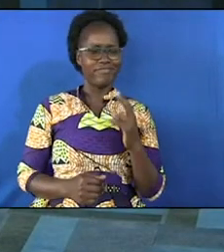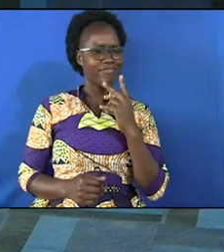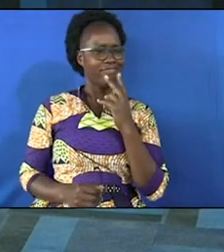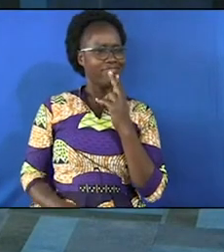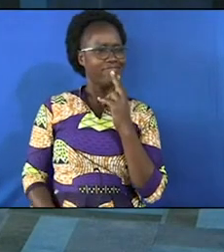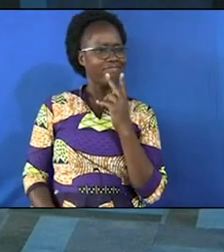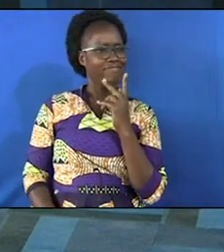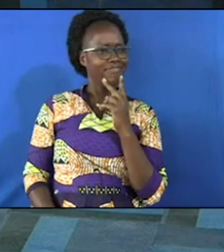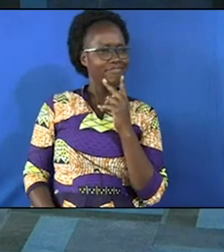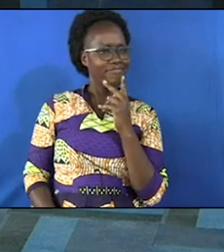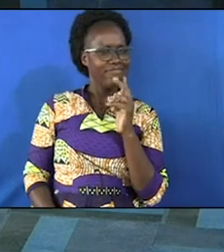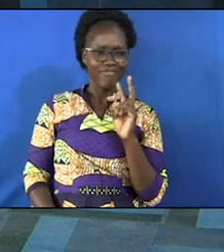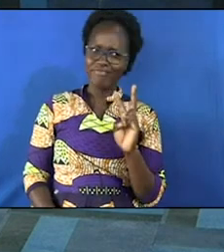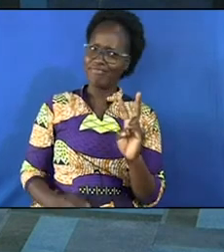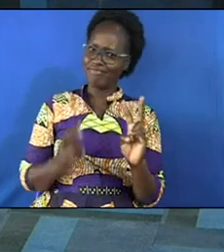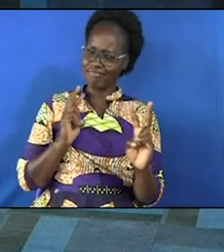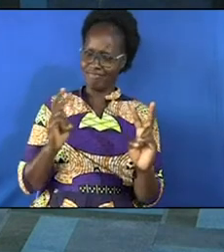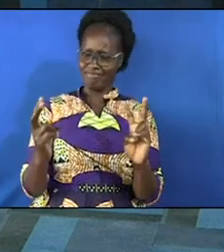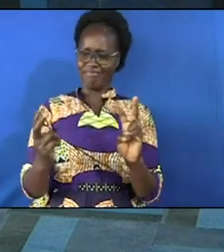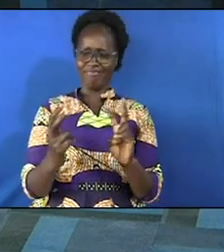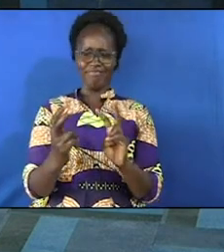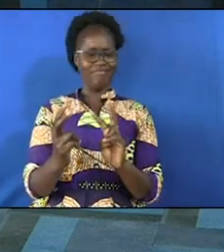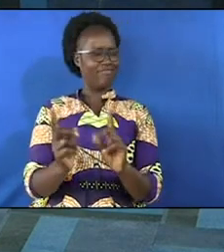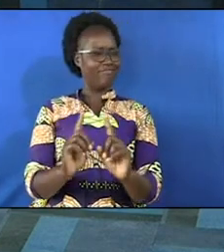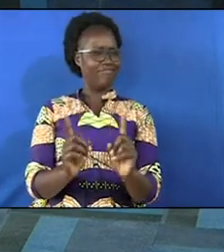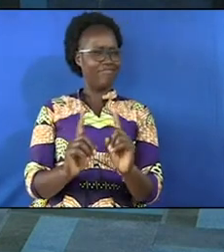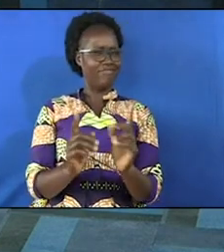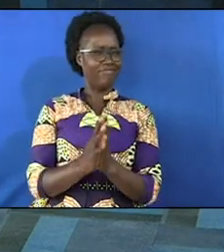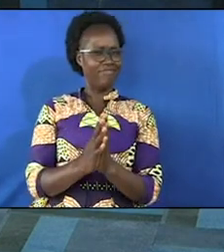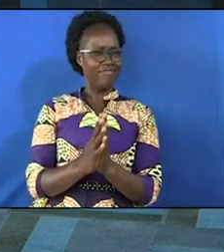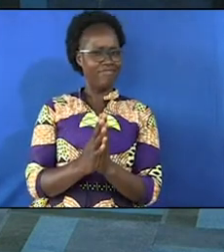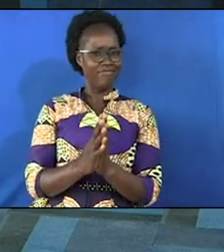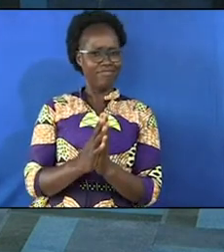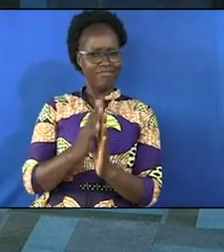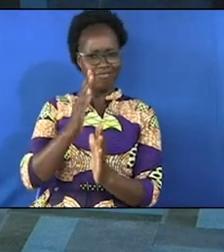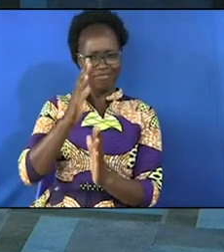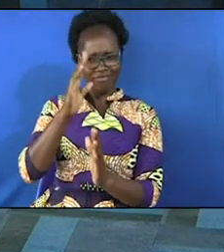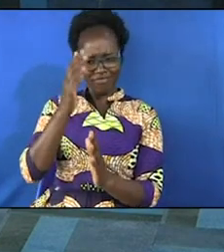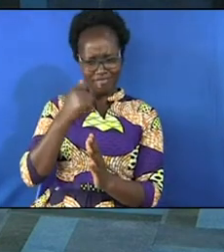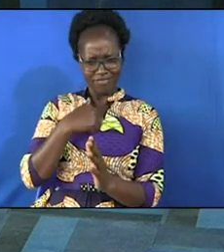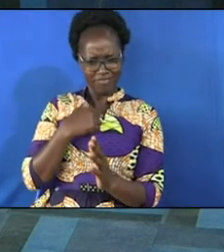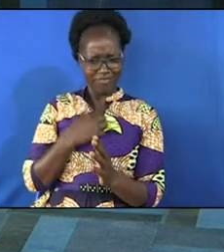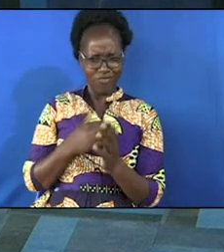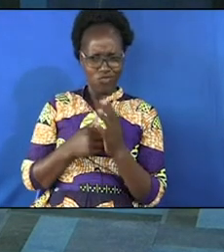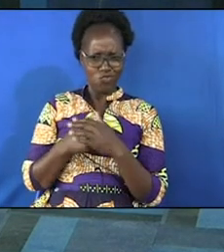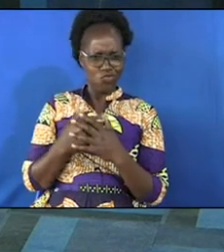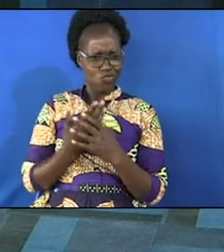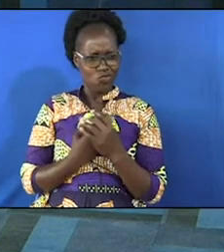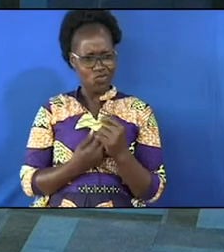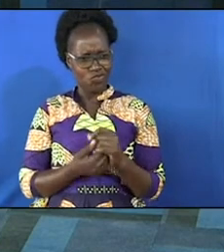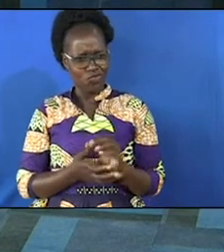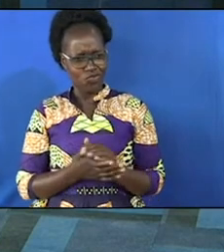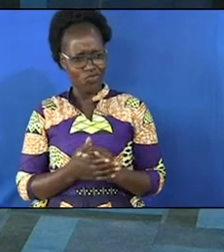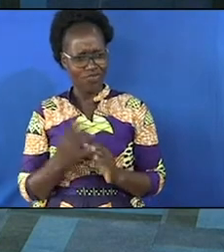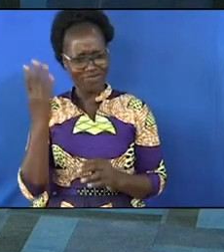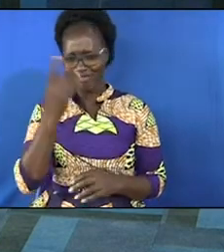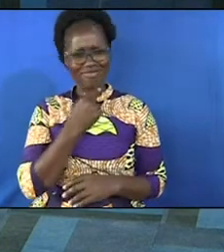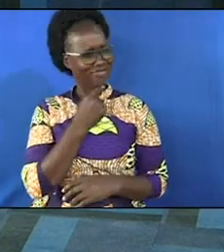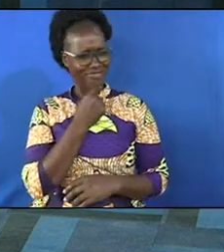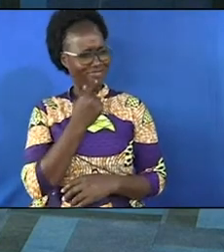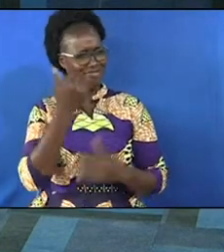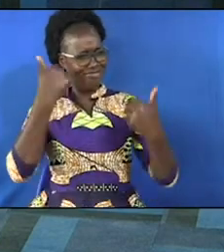I don't look at I mean my element I am not even sure if she knows how understand my look